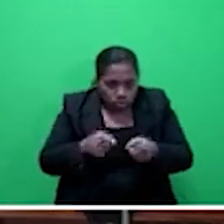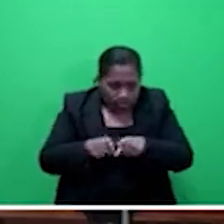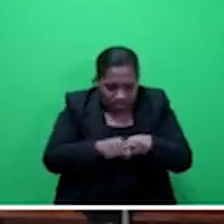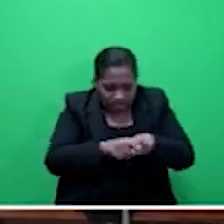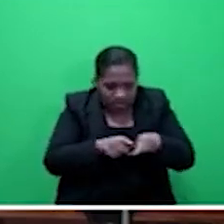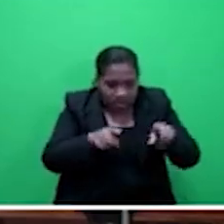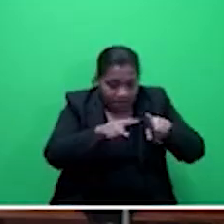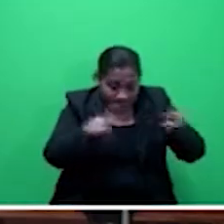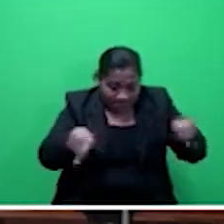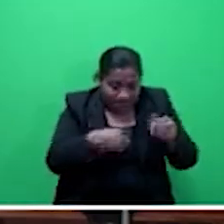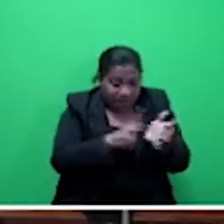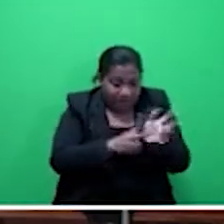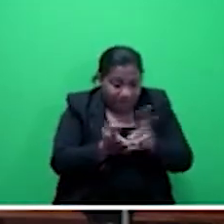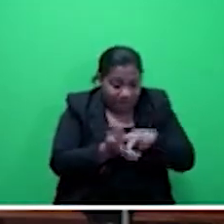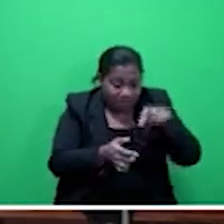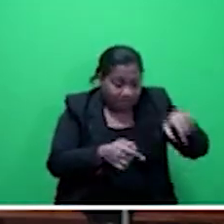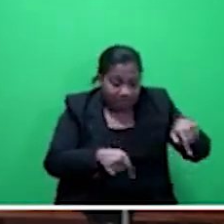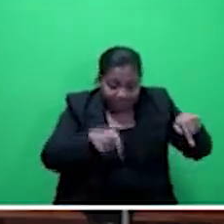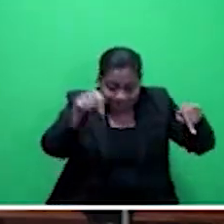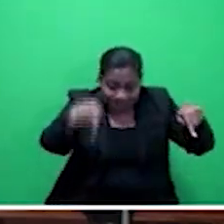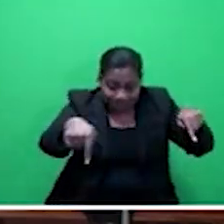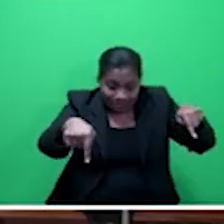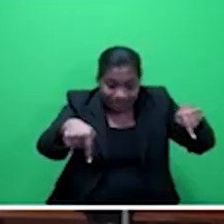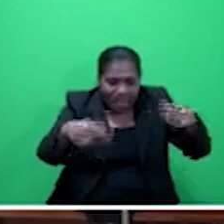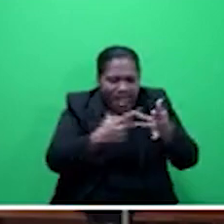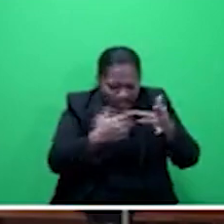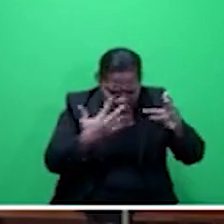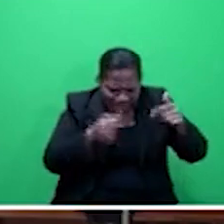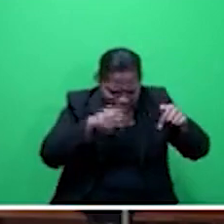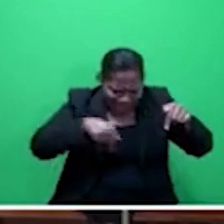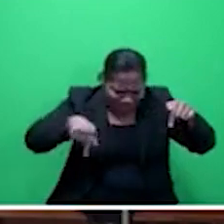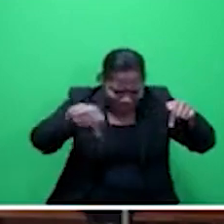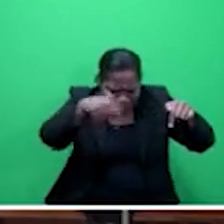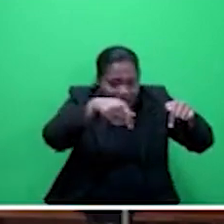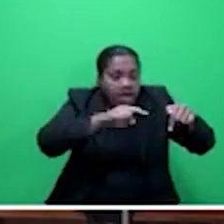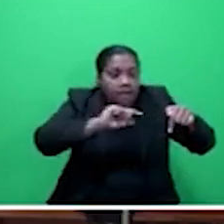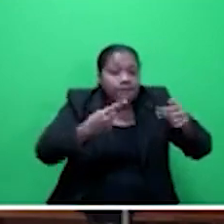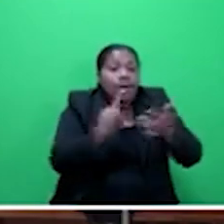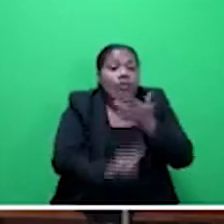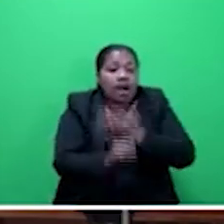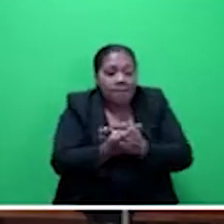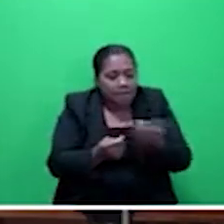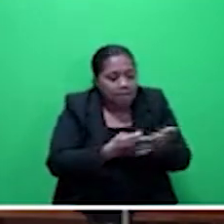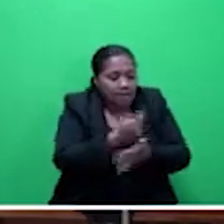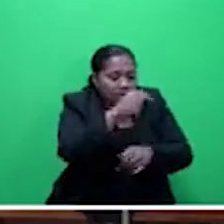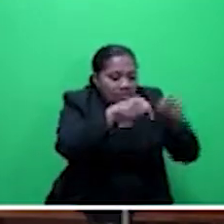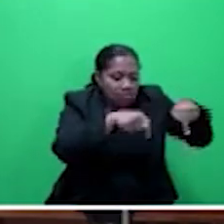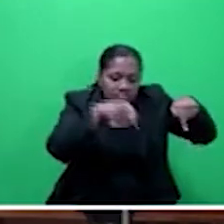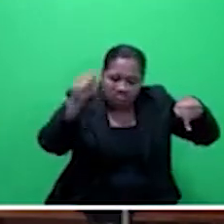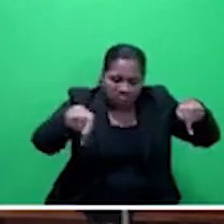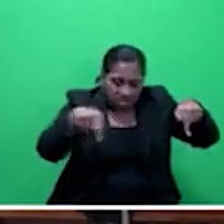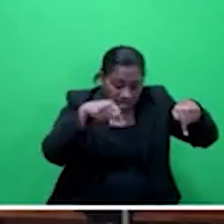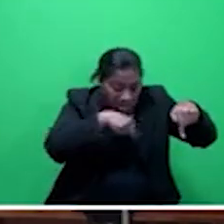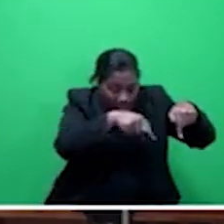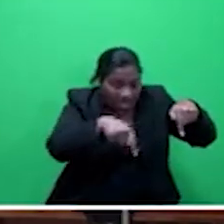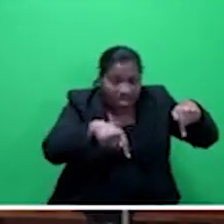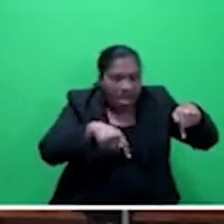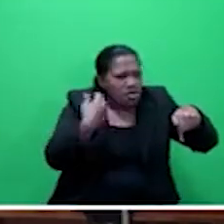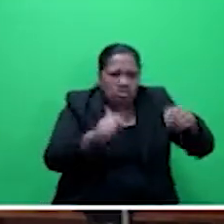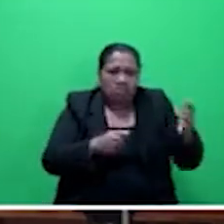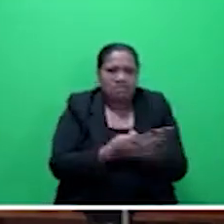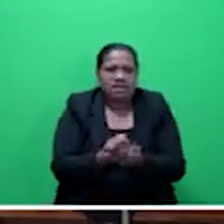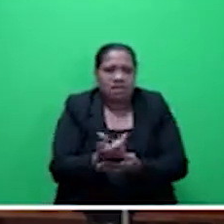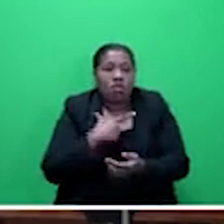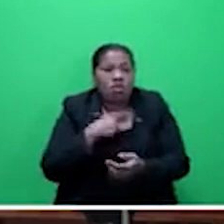others aren't registered farmers. We only would have paid out to them. It would have been completely obscured. It would have been completely unfair. So we rejected that particular